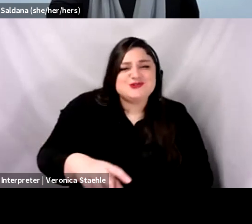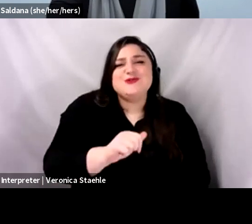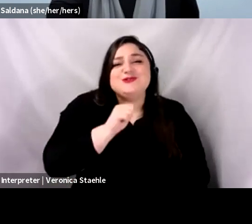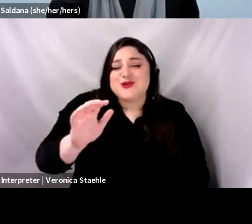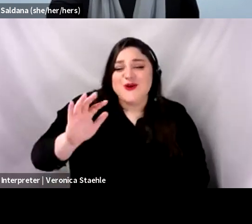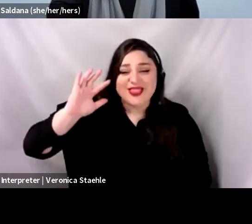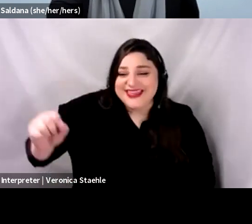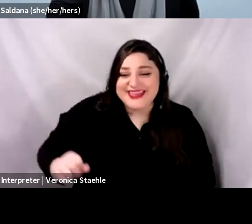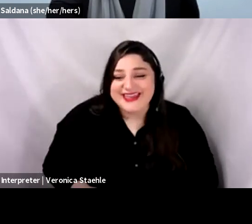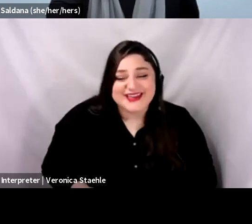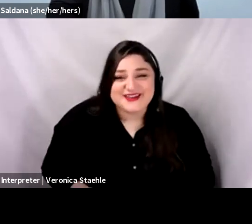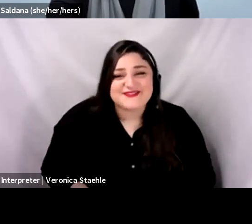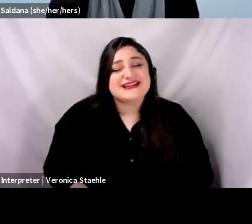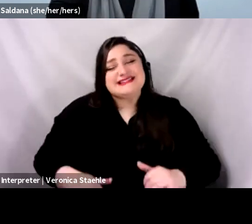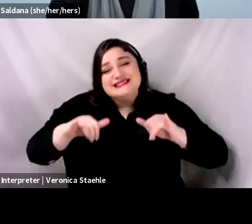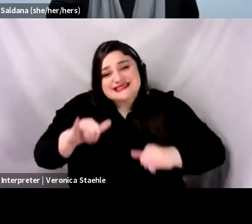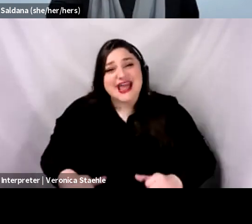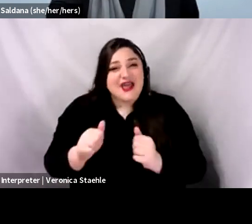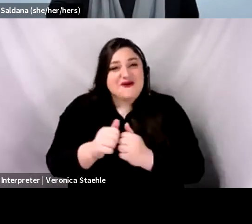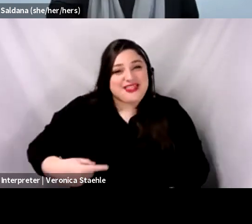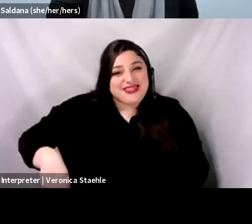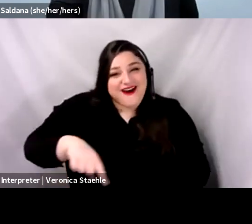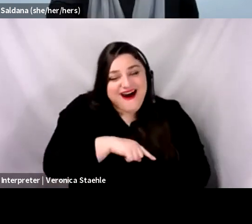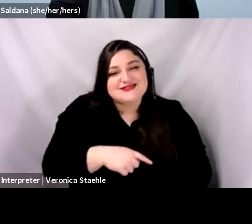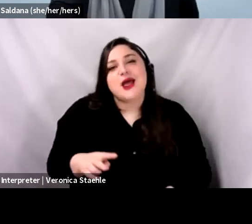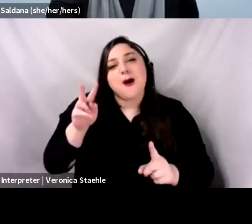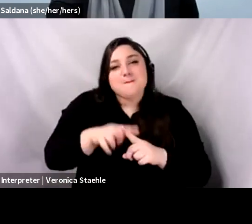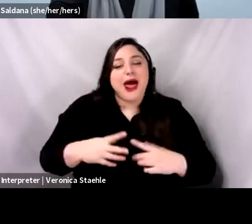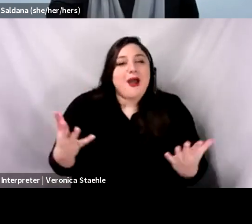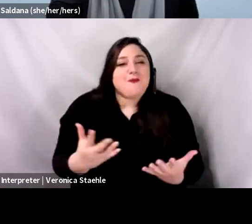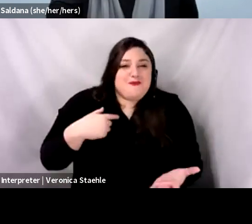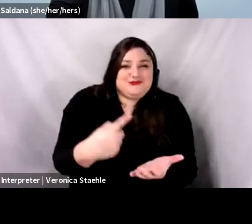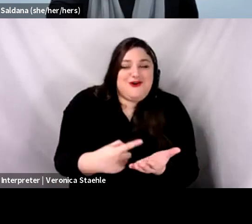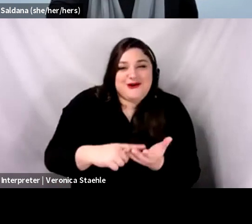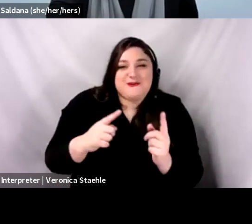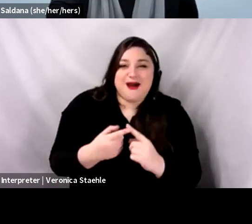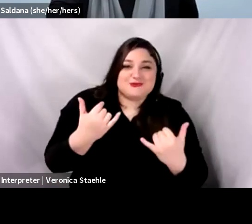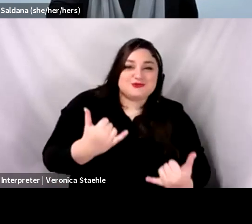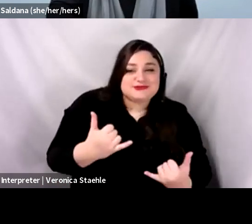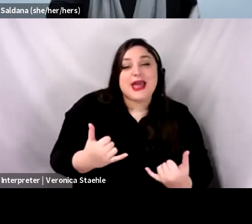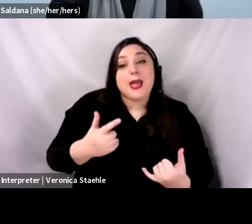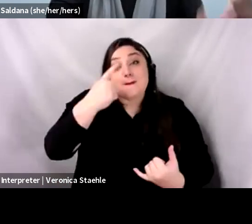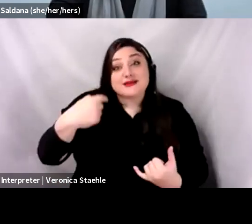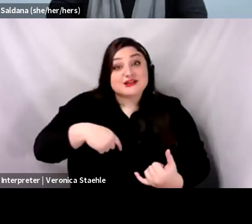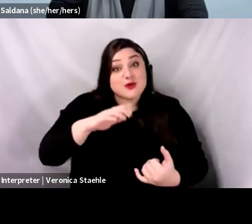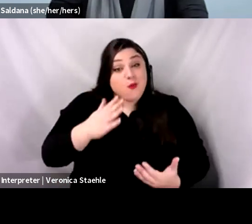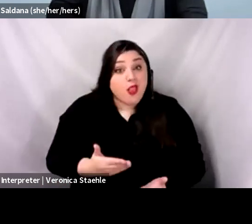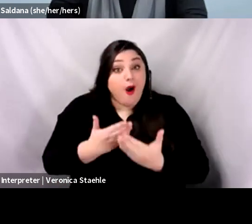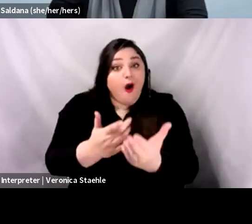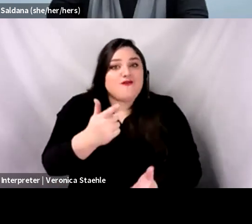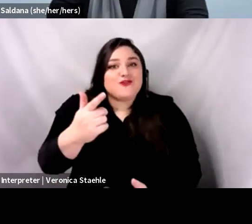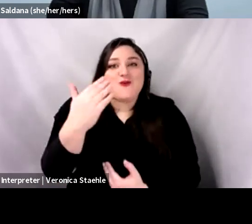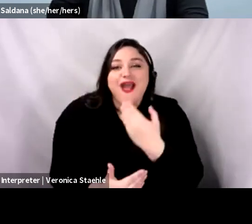apply what we've discussed this morning, including doing some hands-on tools to apply SICK and